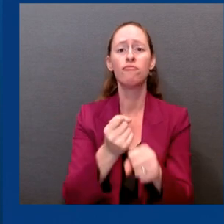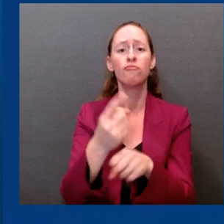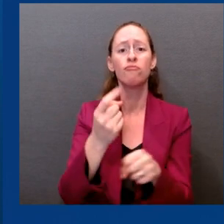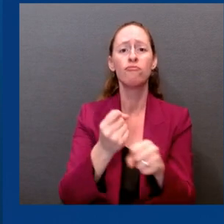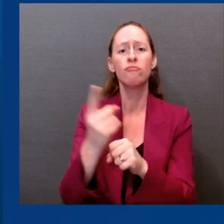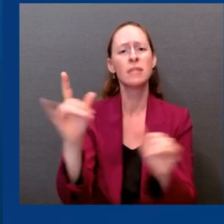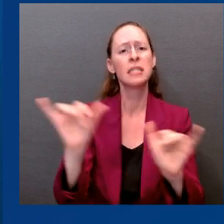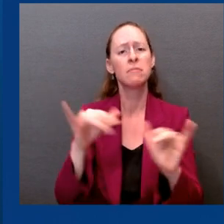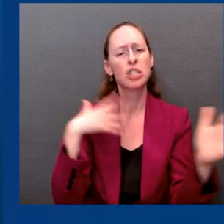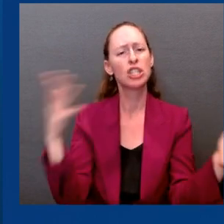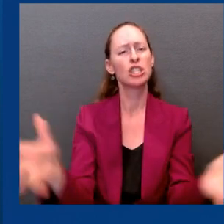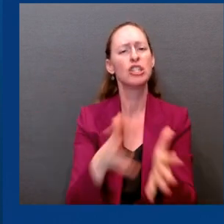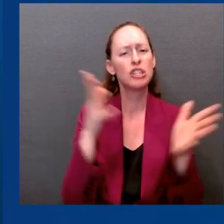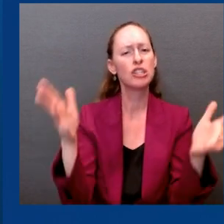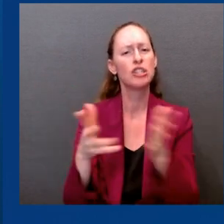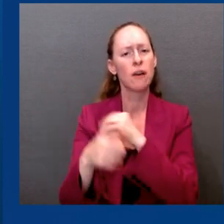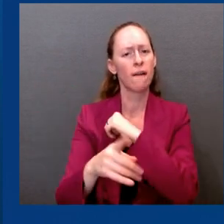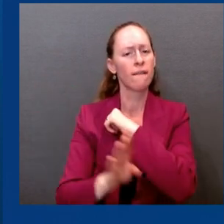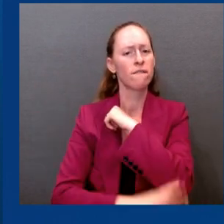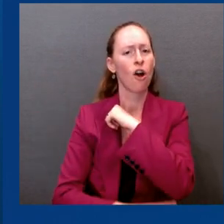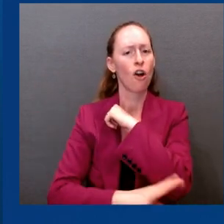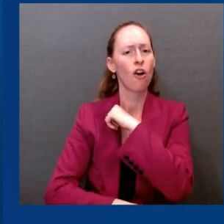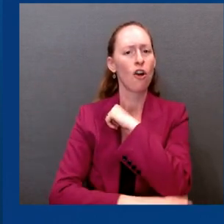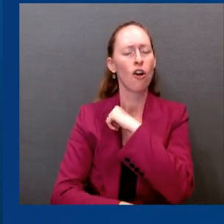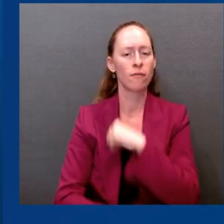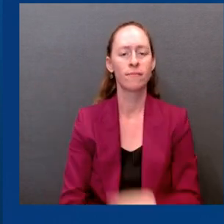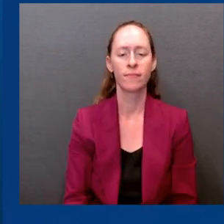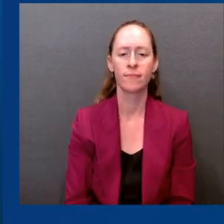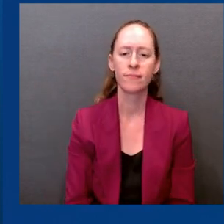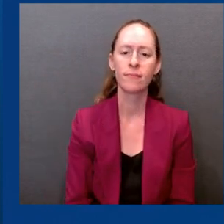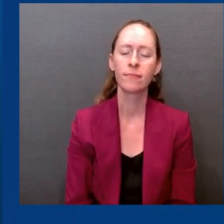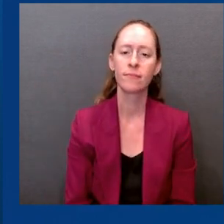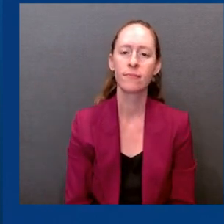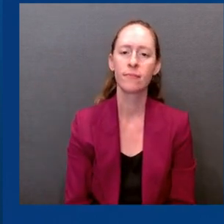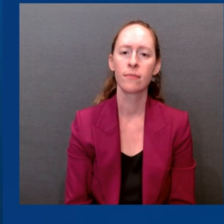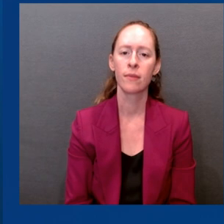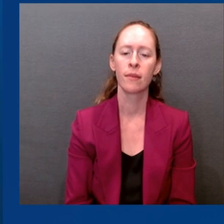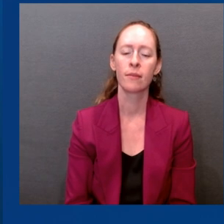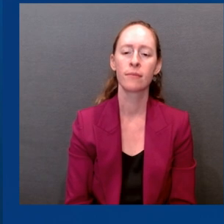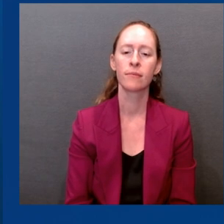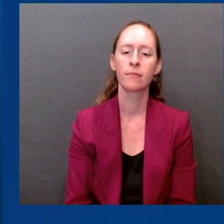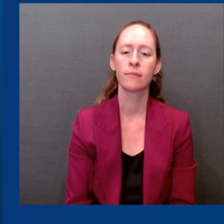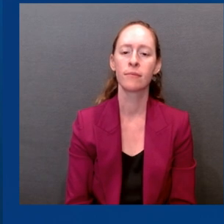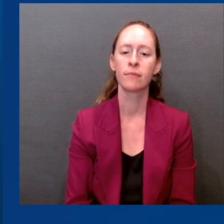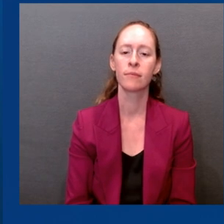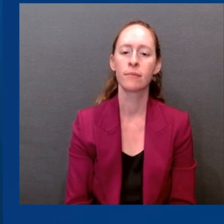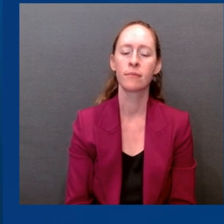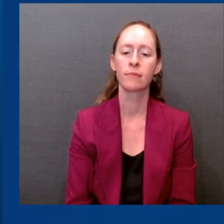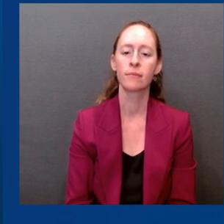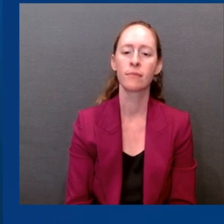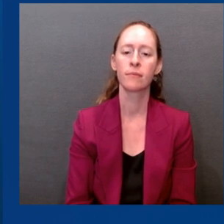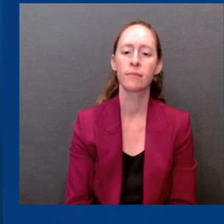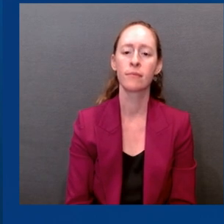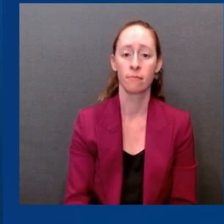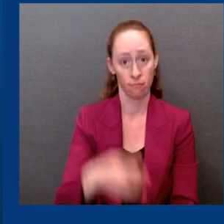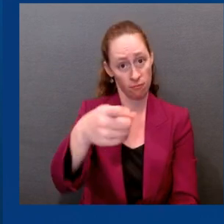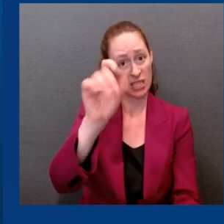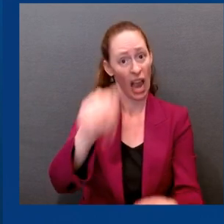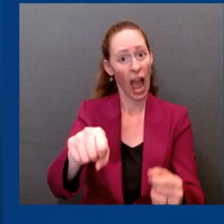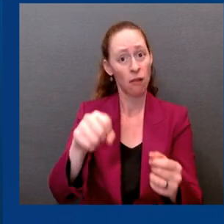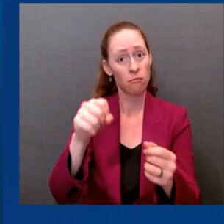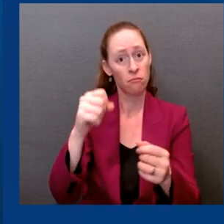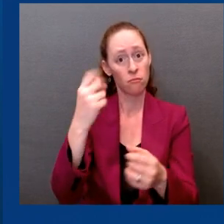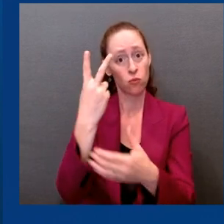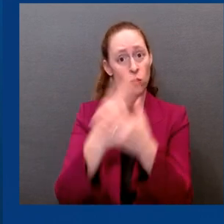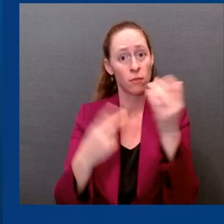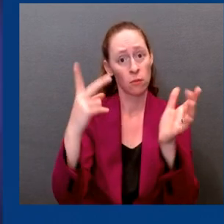if you're so inclined, it's perfectly safe and similarly effective to get your flu shot at the same time. Thank you. Now I'll turn it back